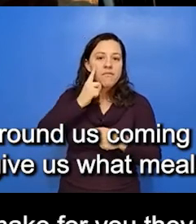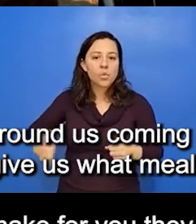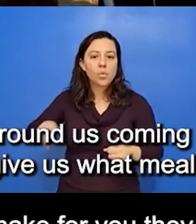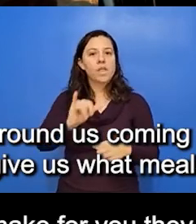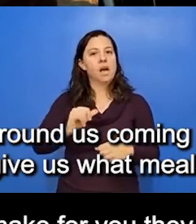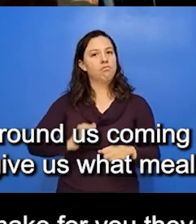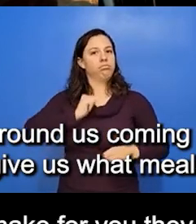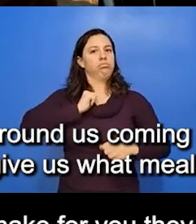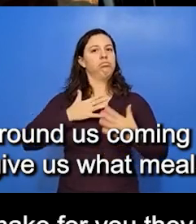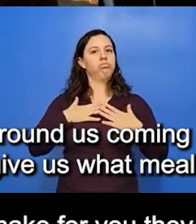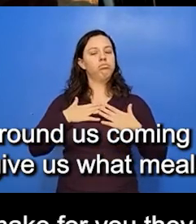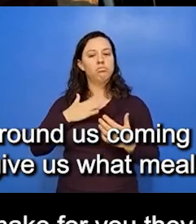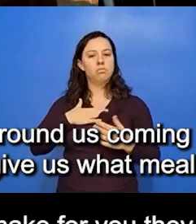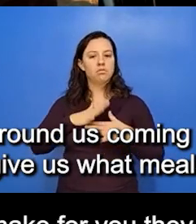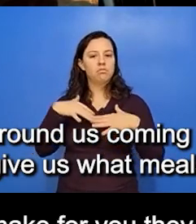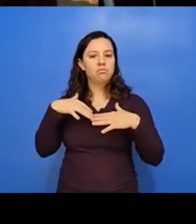your native meal and your cooking.